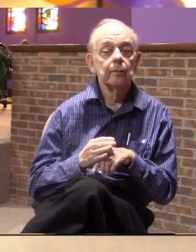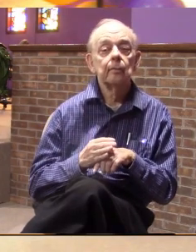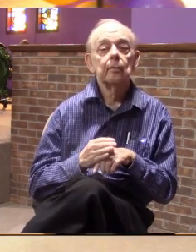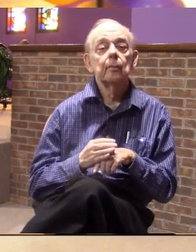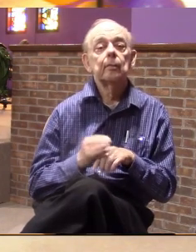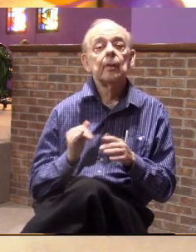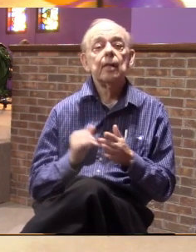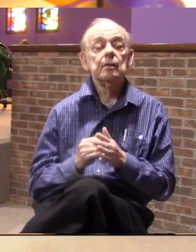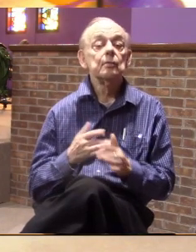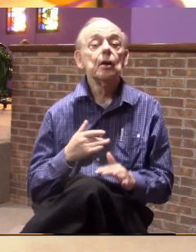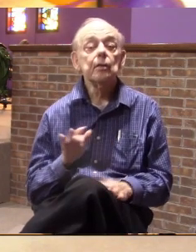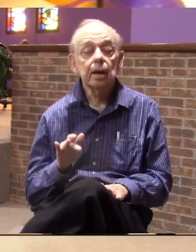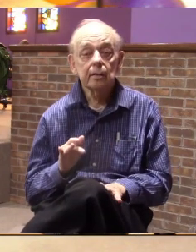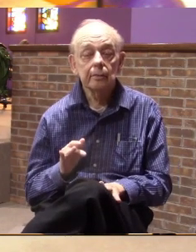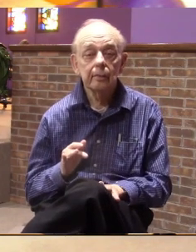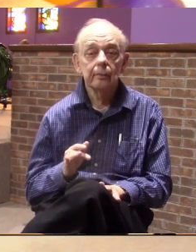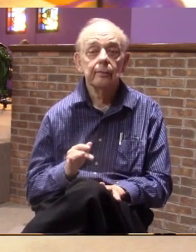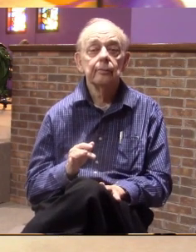that are hurting.